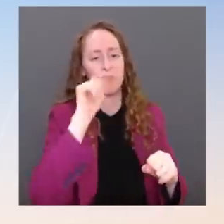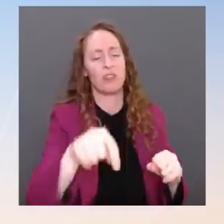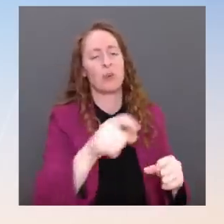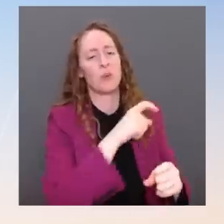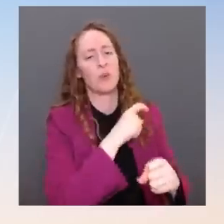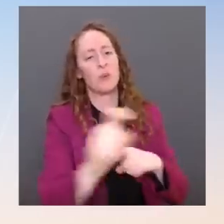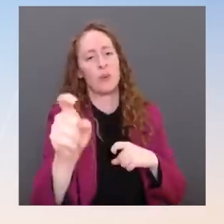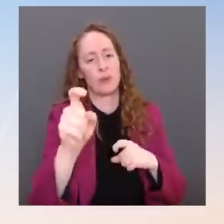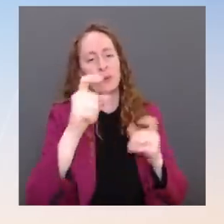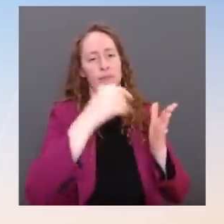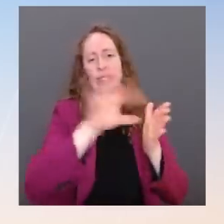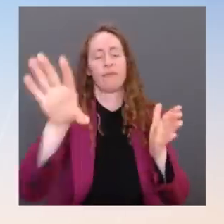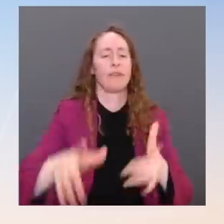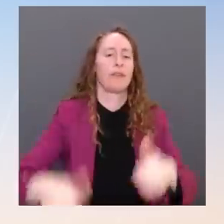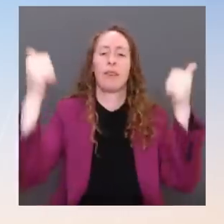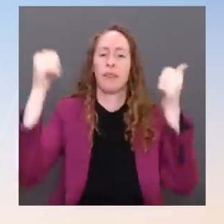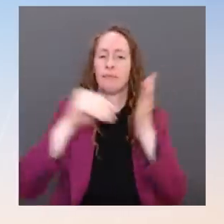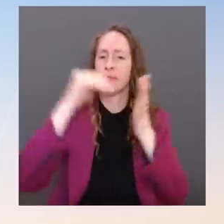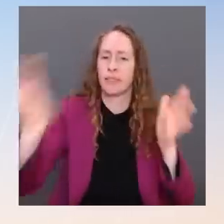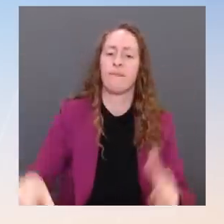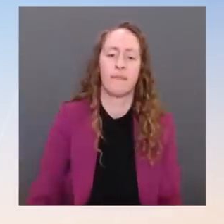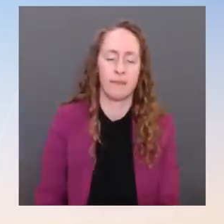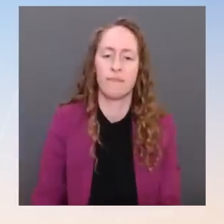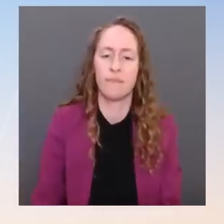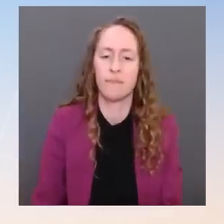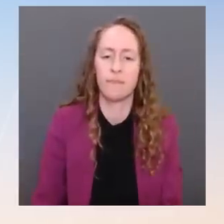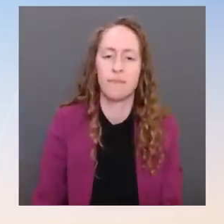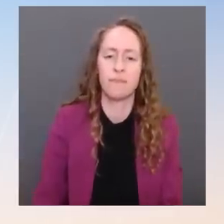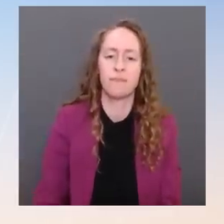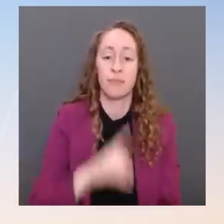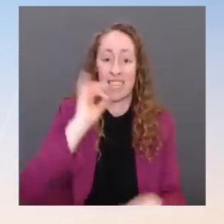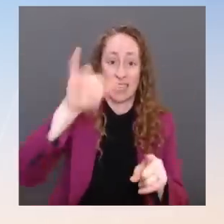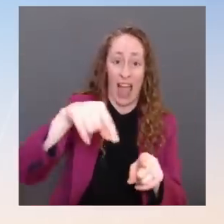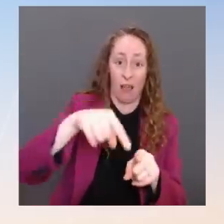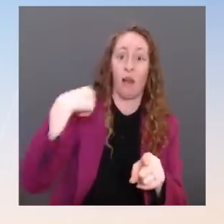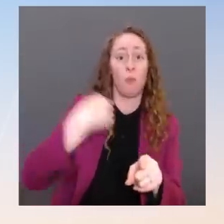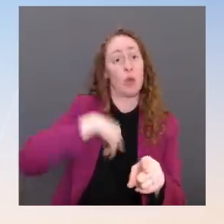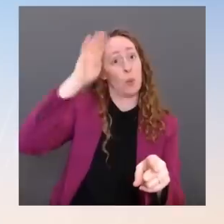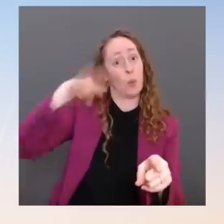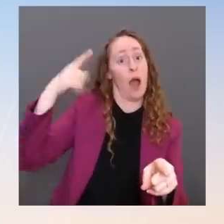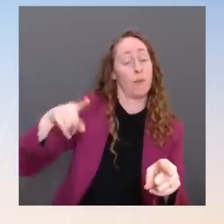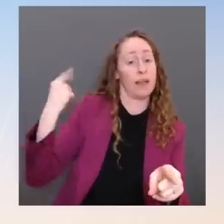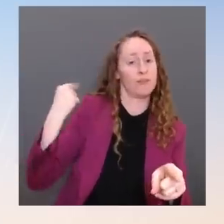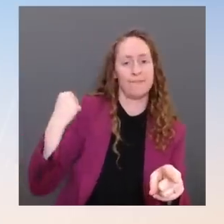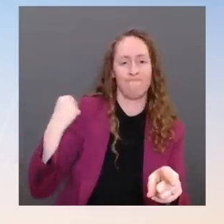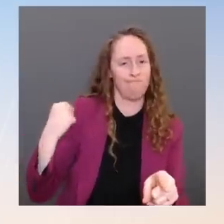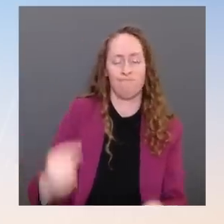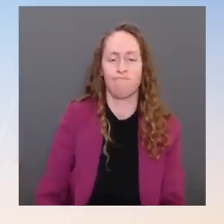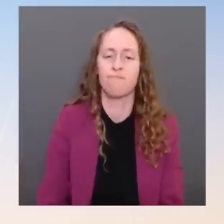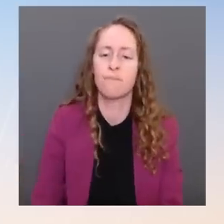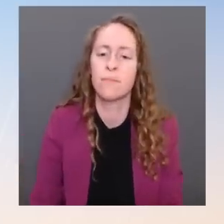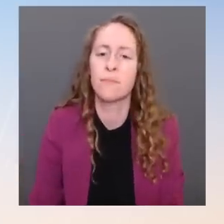a year ago. Go ahead. Thanks, Jen. So on that, the economy is signaling some weakness going forward.